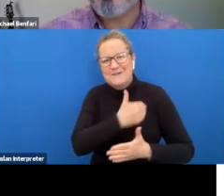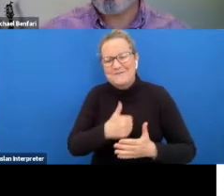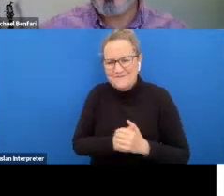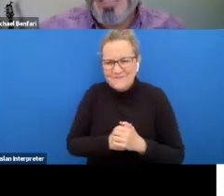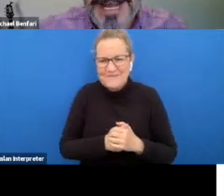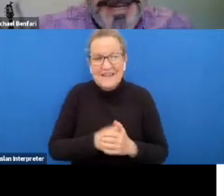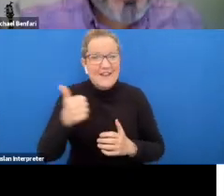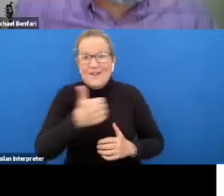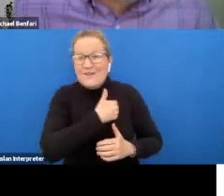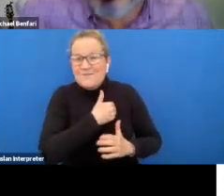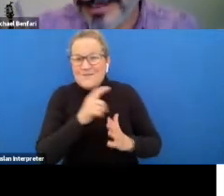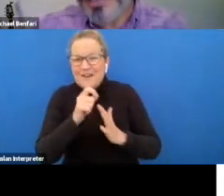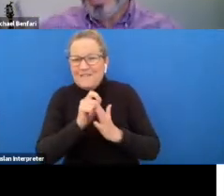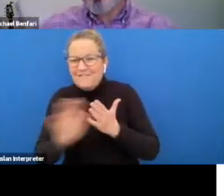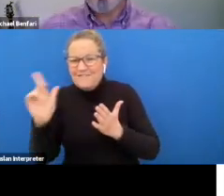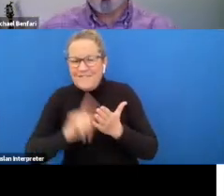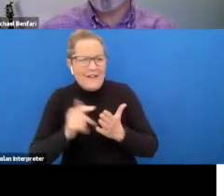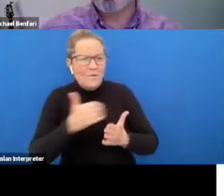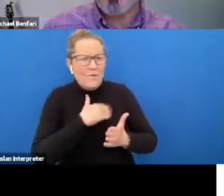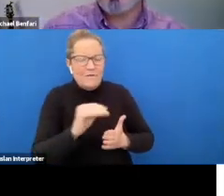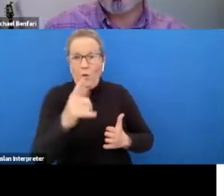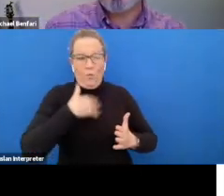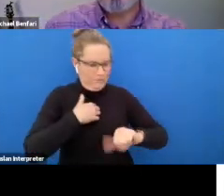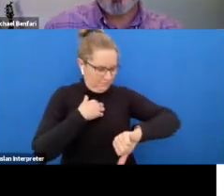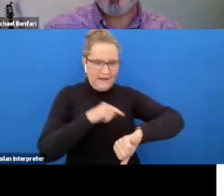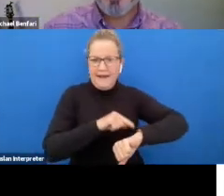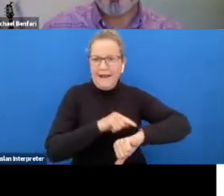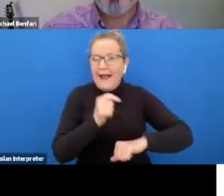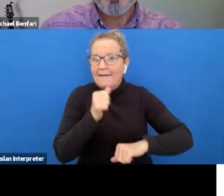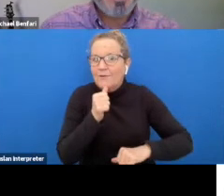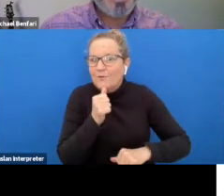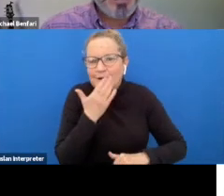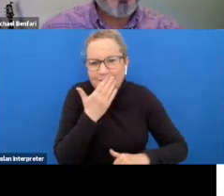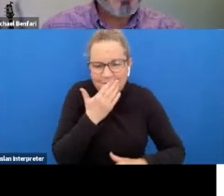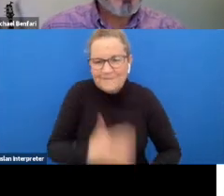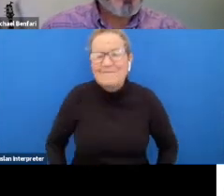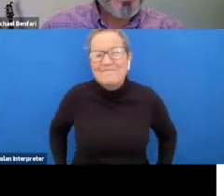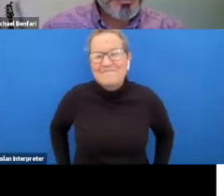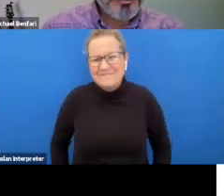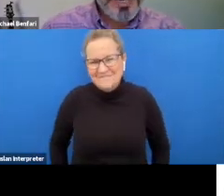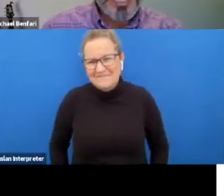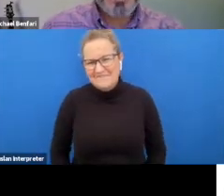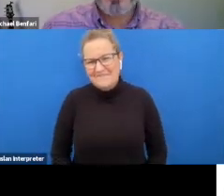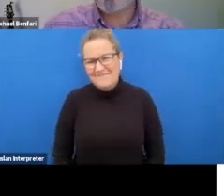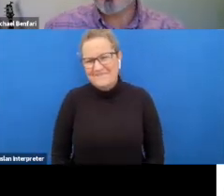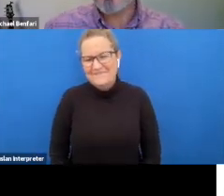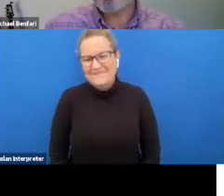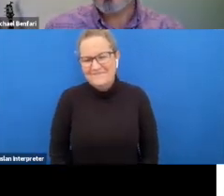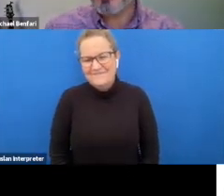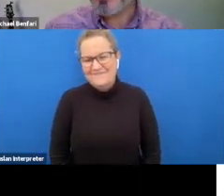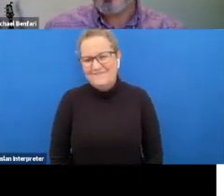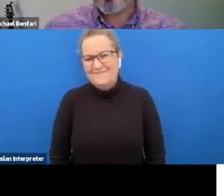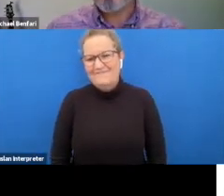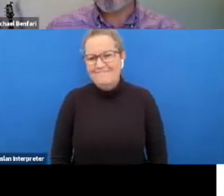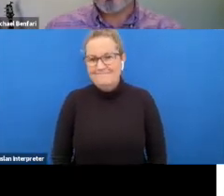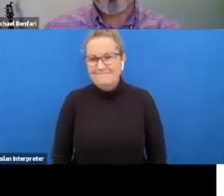good morning everybody um oh well it's actually afternoon now i'll just notice by two minutes so um great so um thank